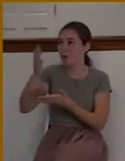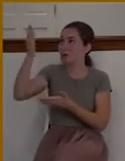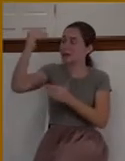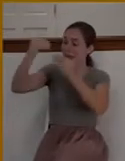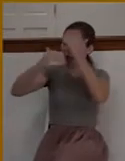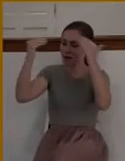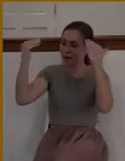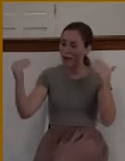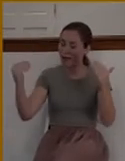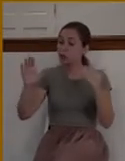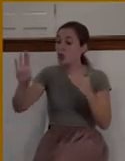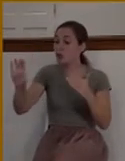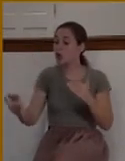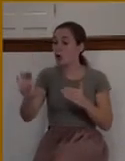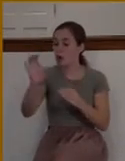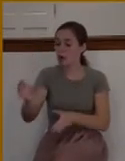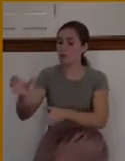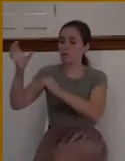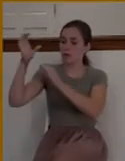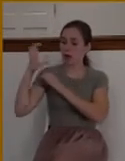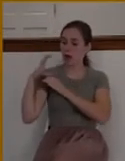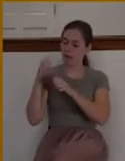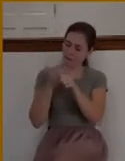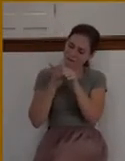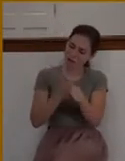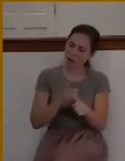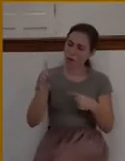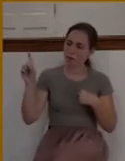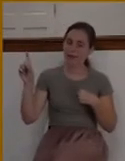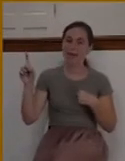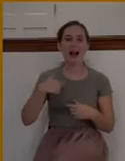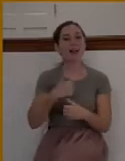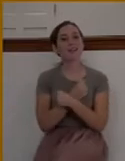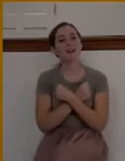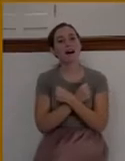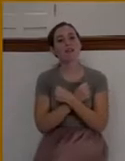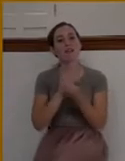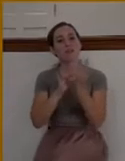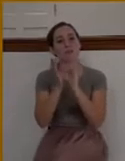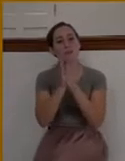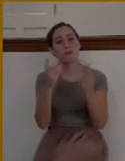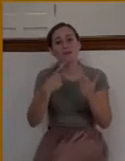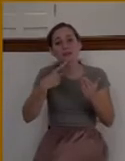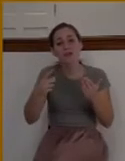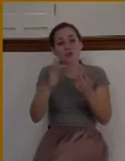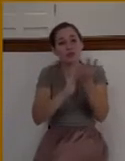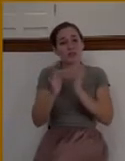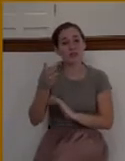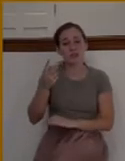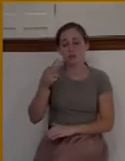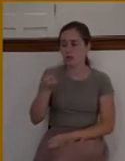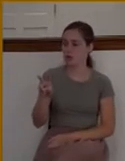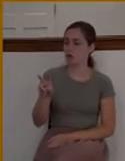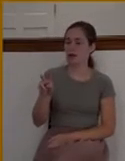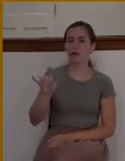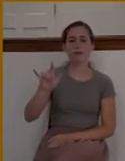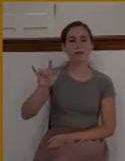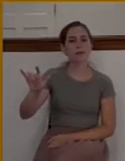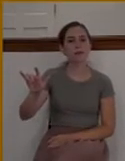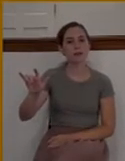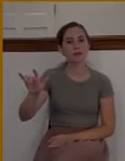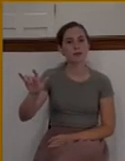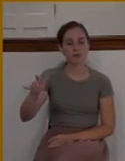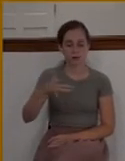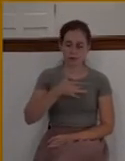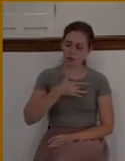look, and by the way, I love where it says where he looked at him, he loved him. And what does that mean? Jesus felt love for him. Jesus knew this man